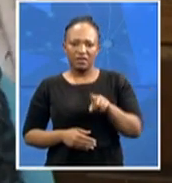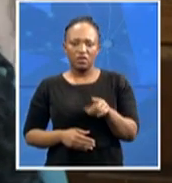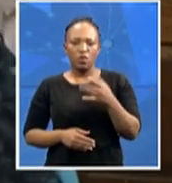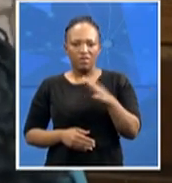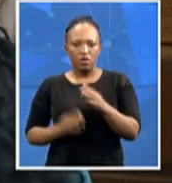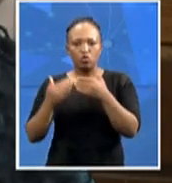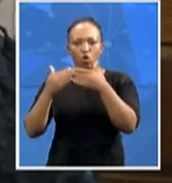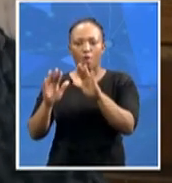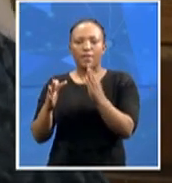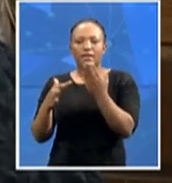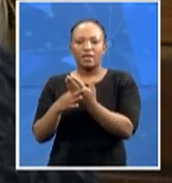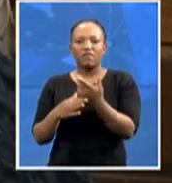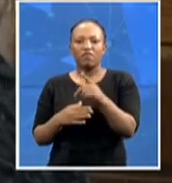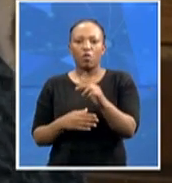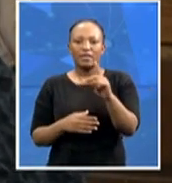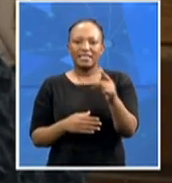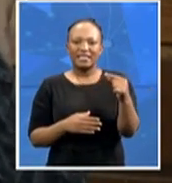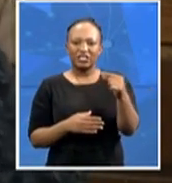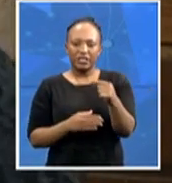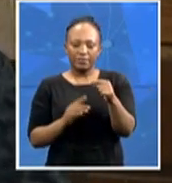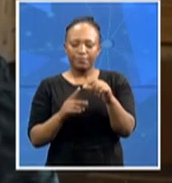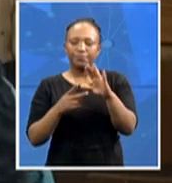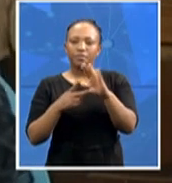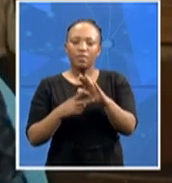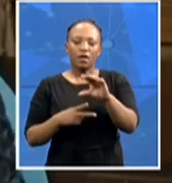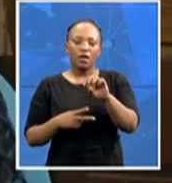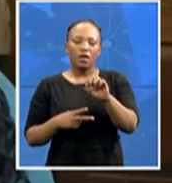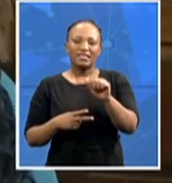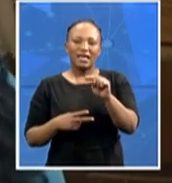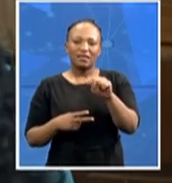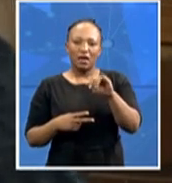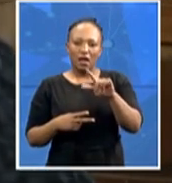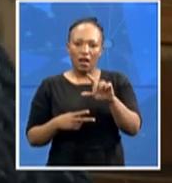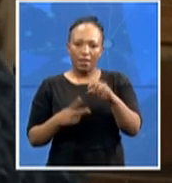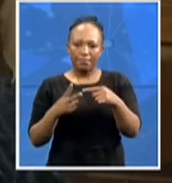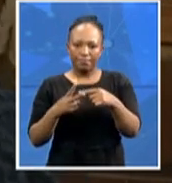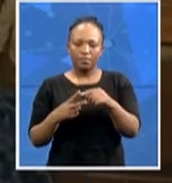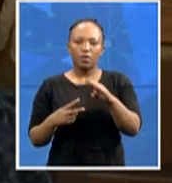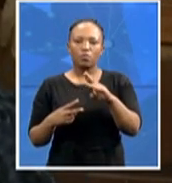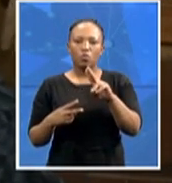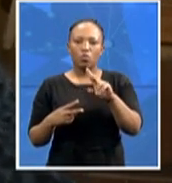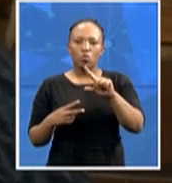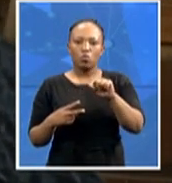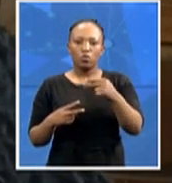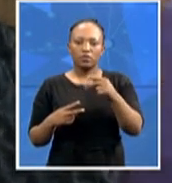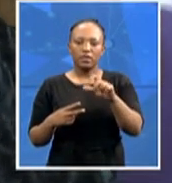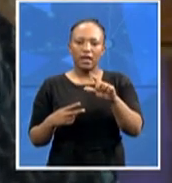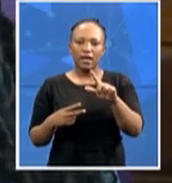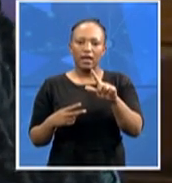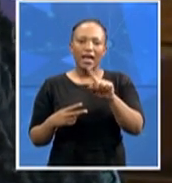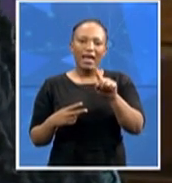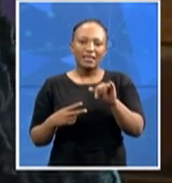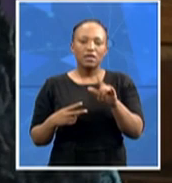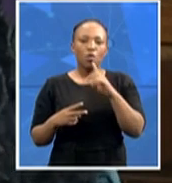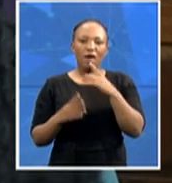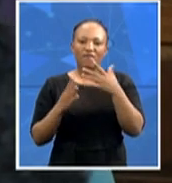Dr Sandile Mutelezi, for a possible contravention of the PFMA, which states specifically that the